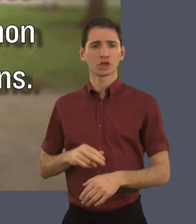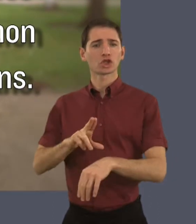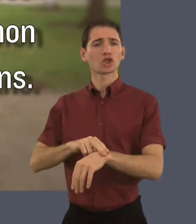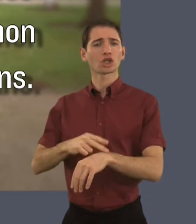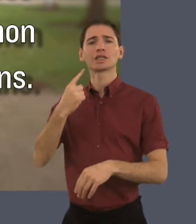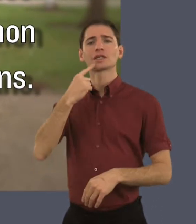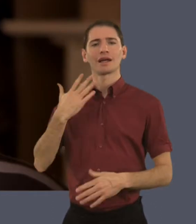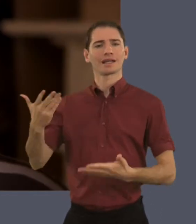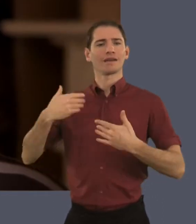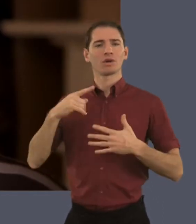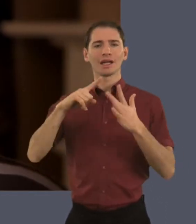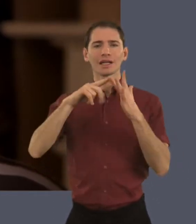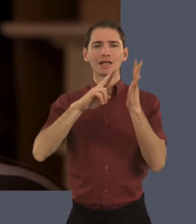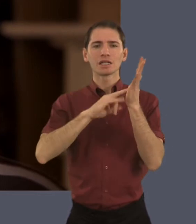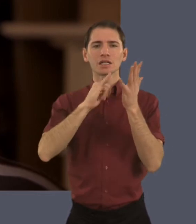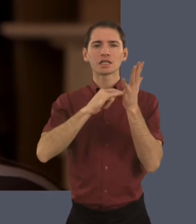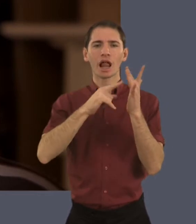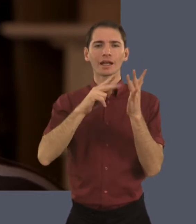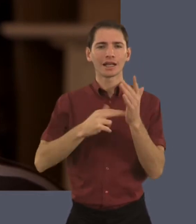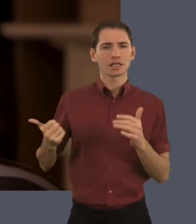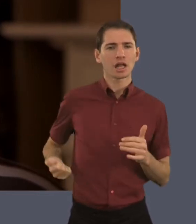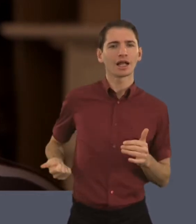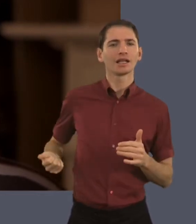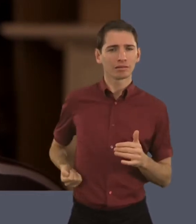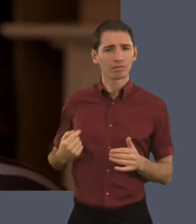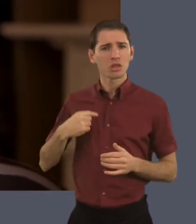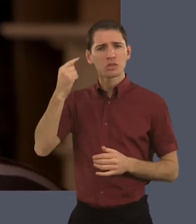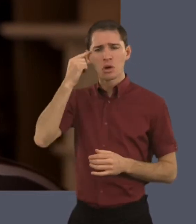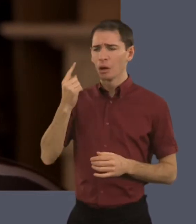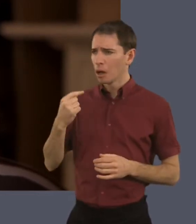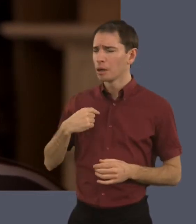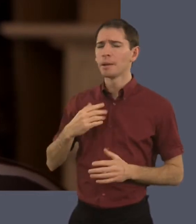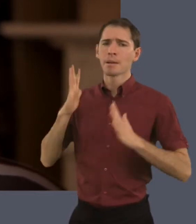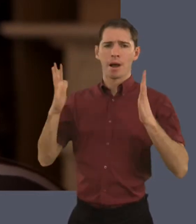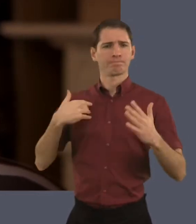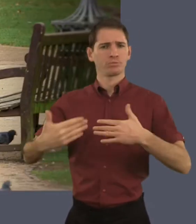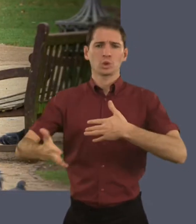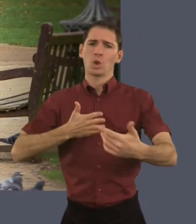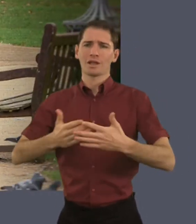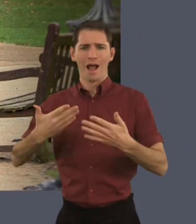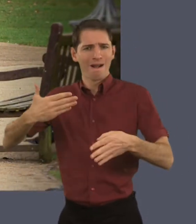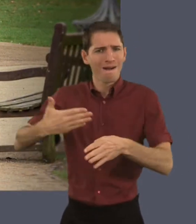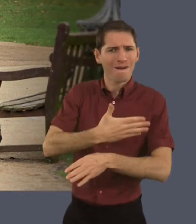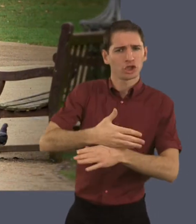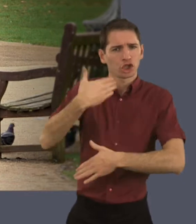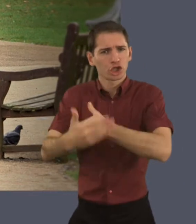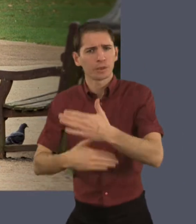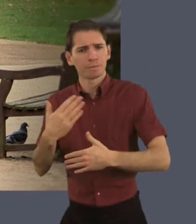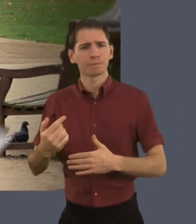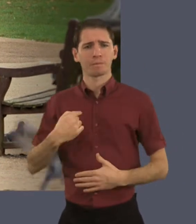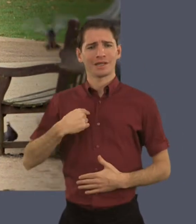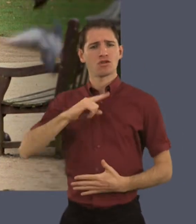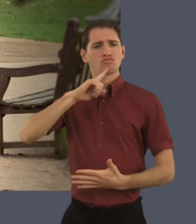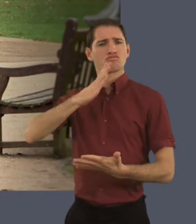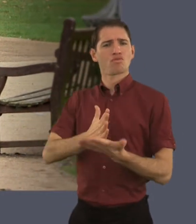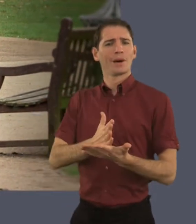The doctor was going to put me on insulin and I thought now the time has come for